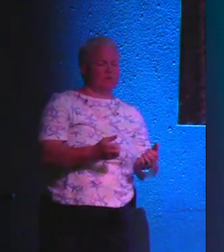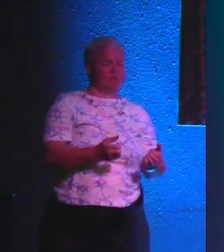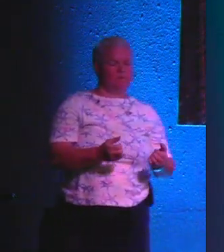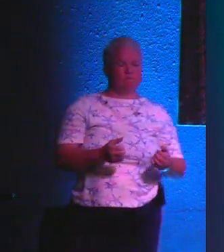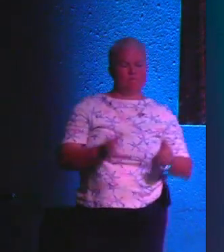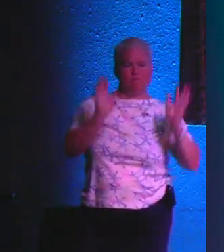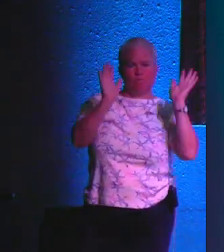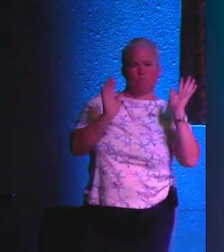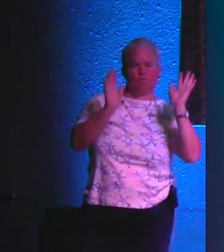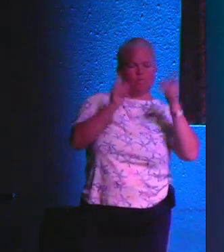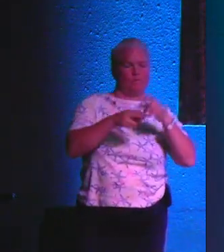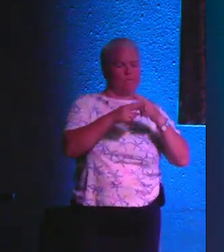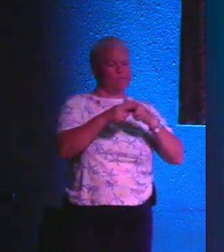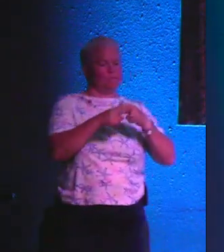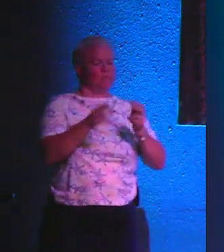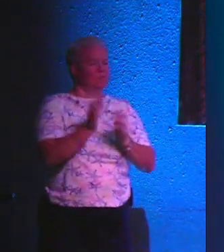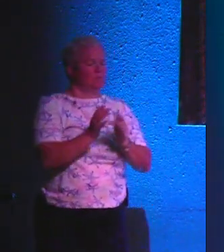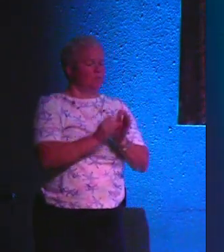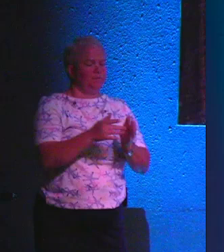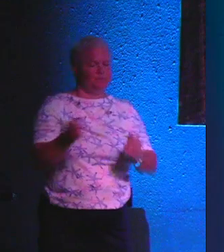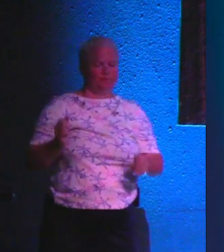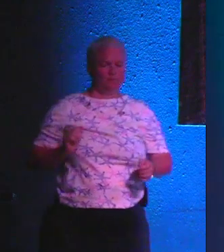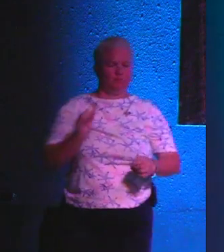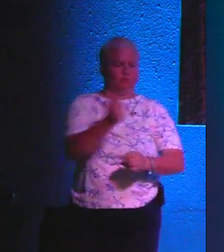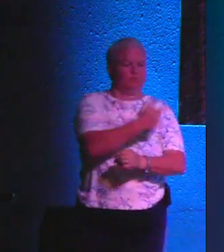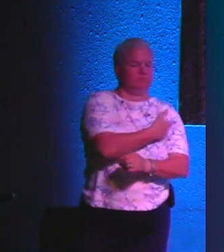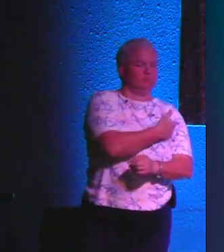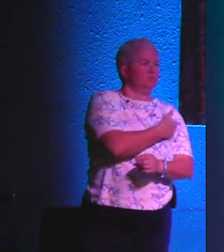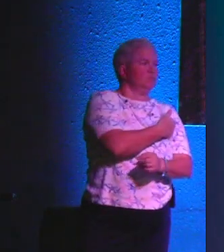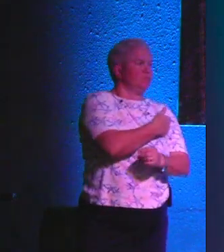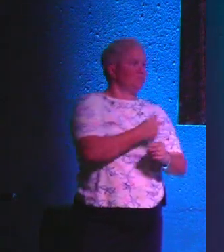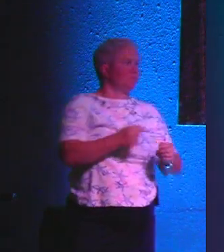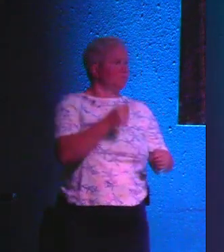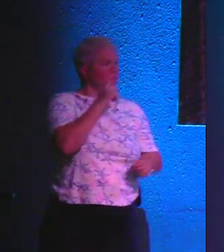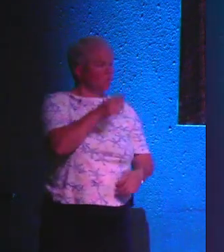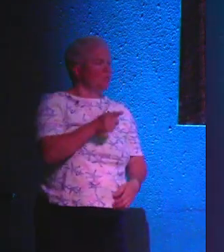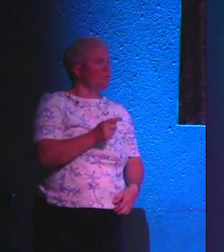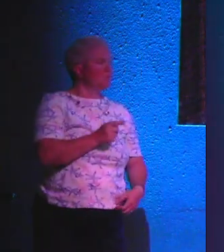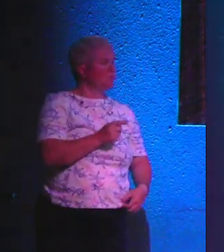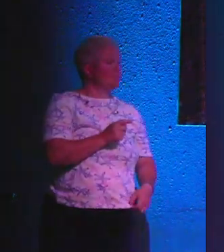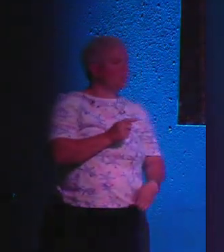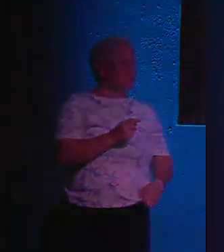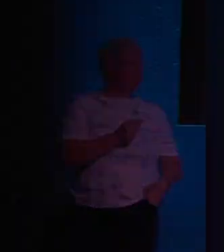in the mighty name of Jesus. And everyone said, Amen. Amen.